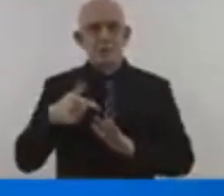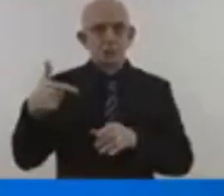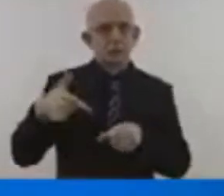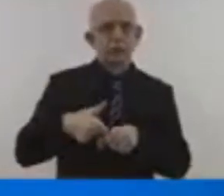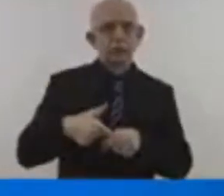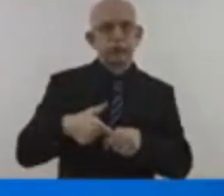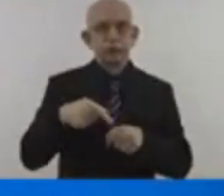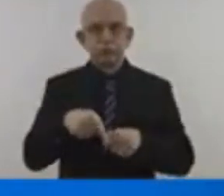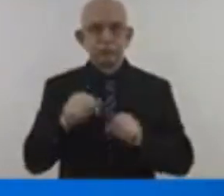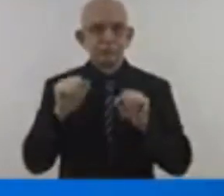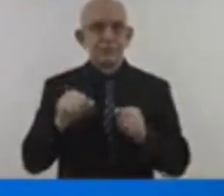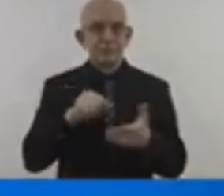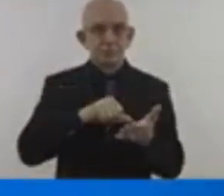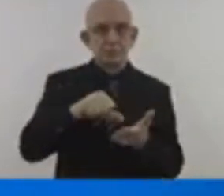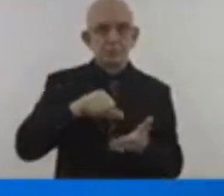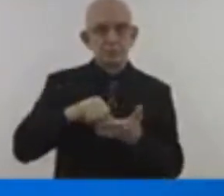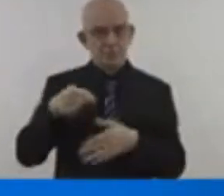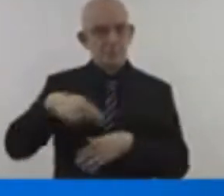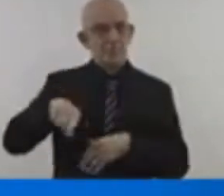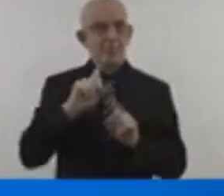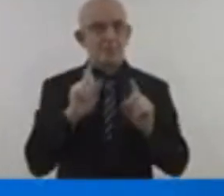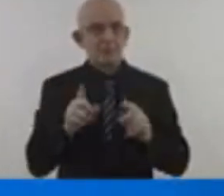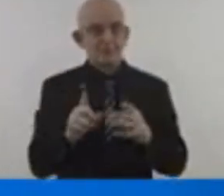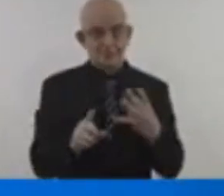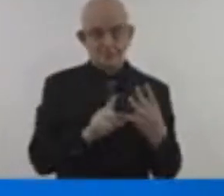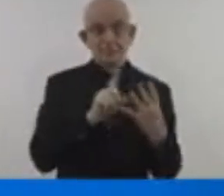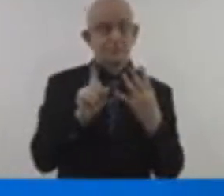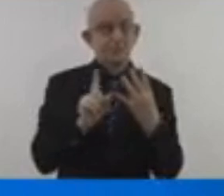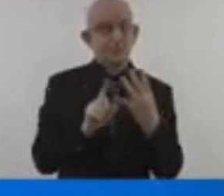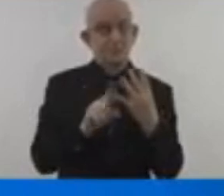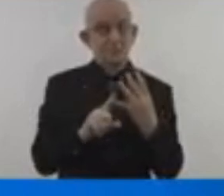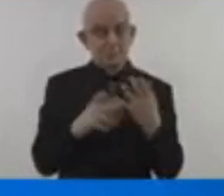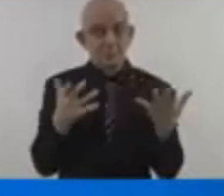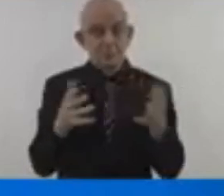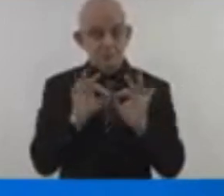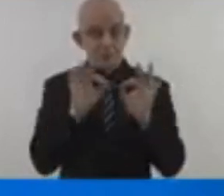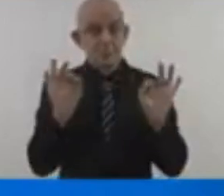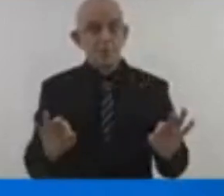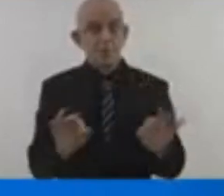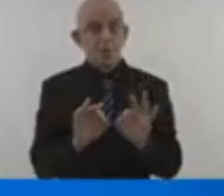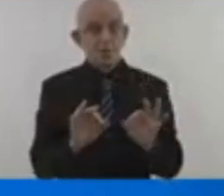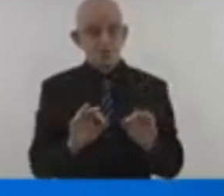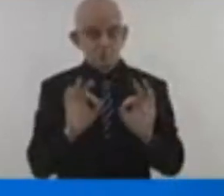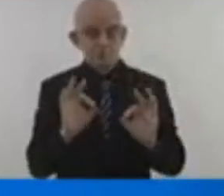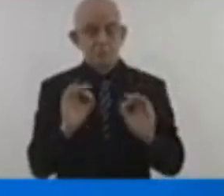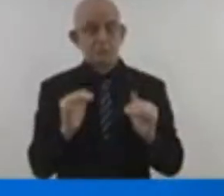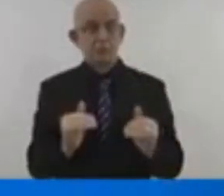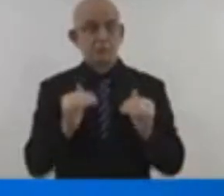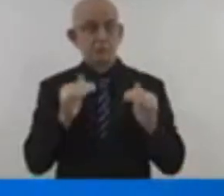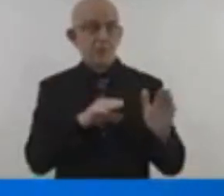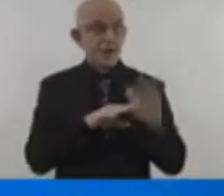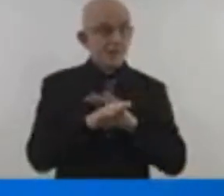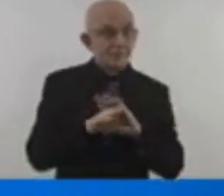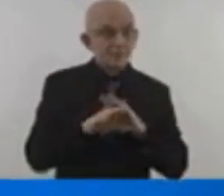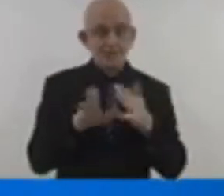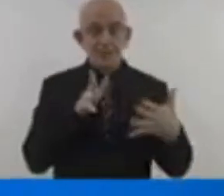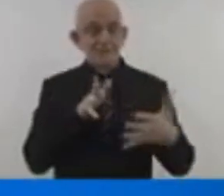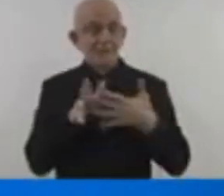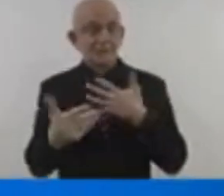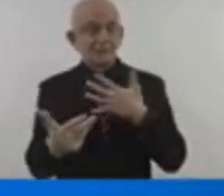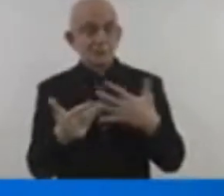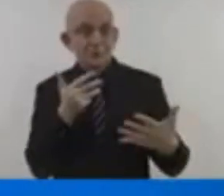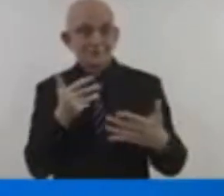giving developing countries confidence that the money will materialise. First, boosting lending